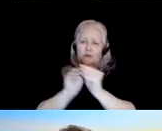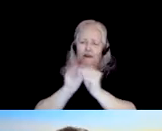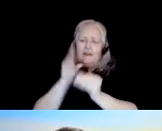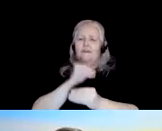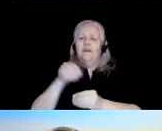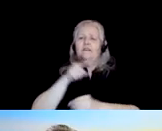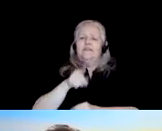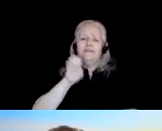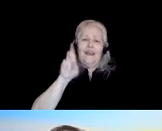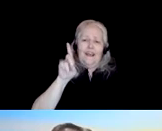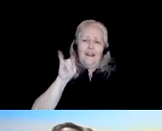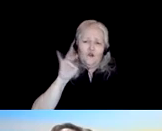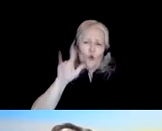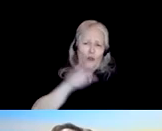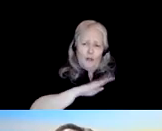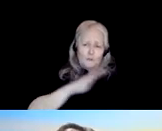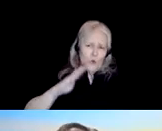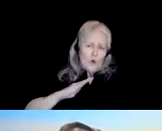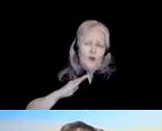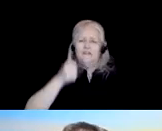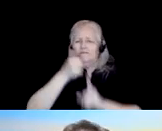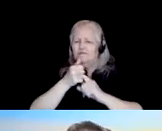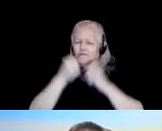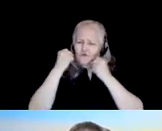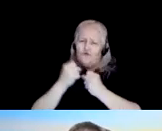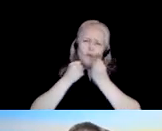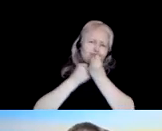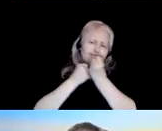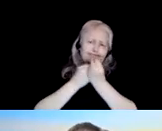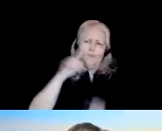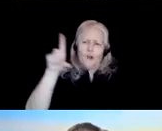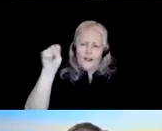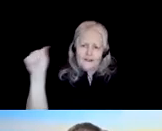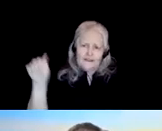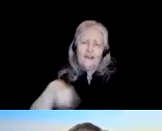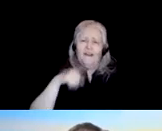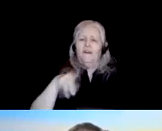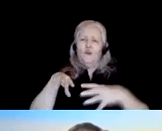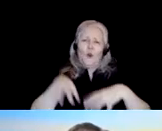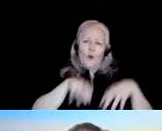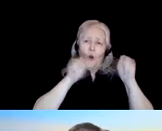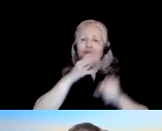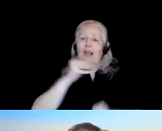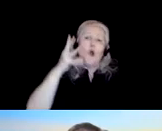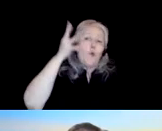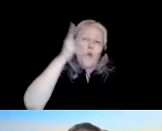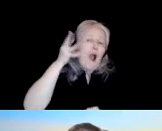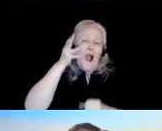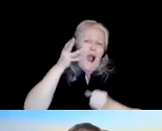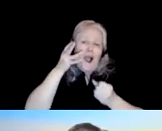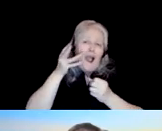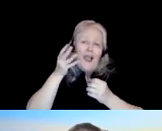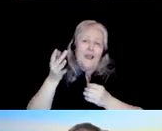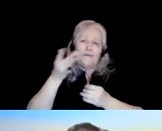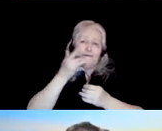boards around the world, as a passionate advocate for the LSA, and as a host and sommelier at innumerable linguistic events,